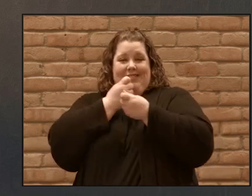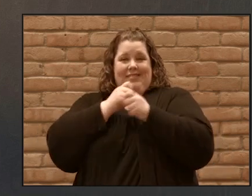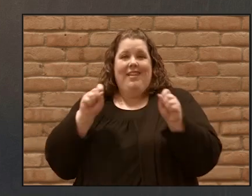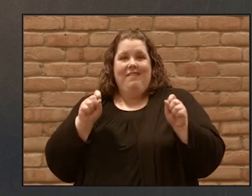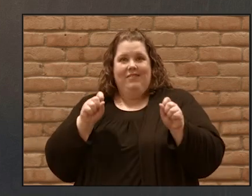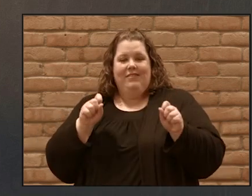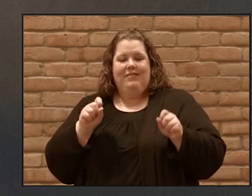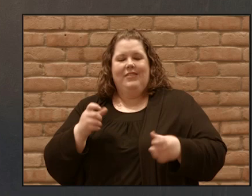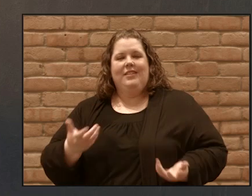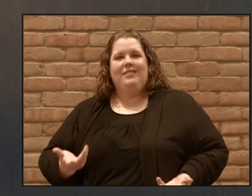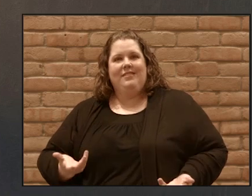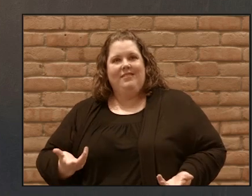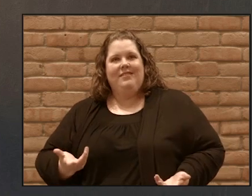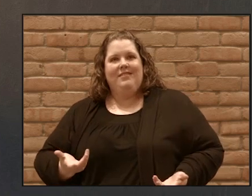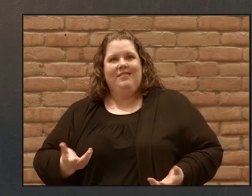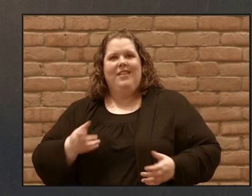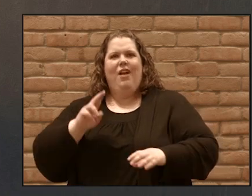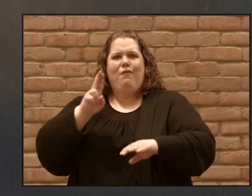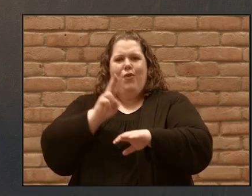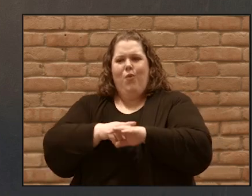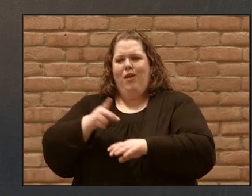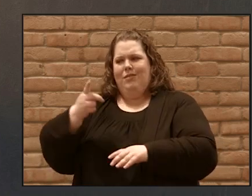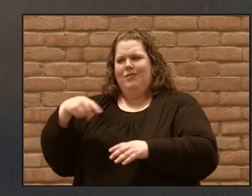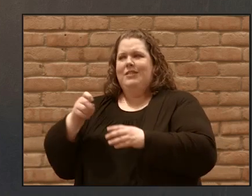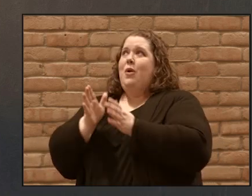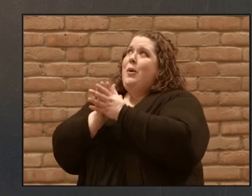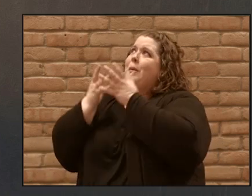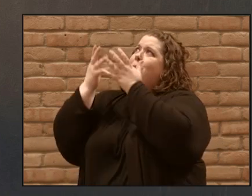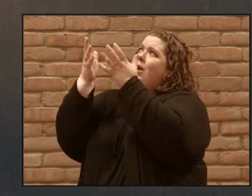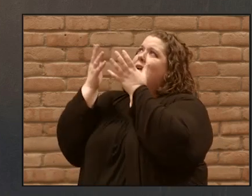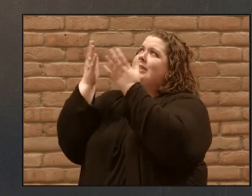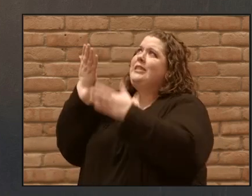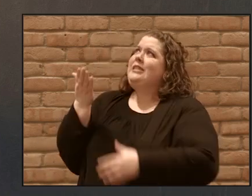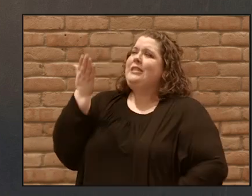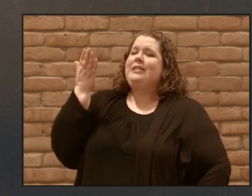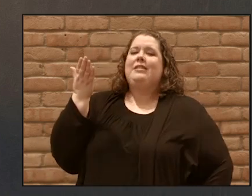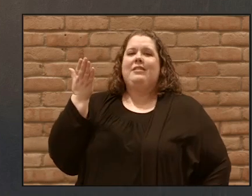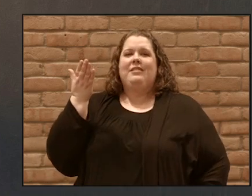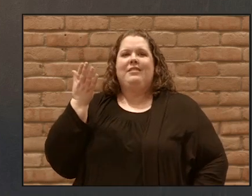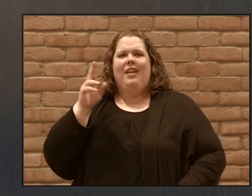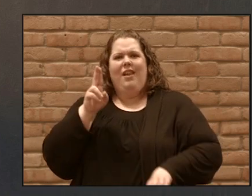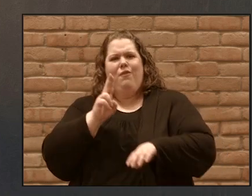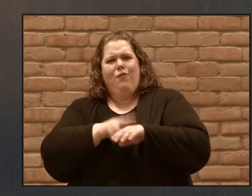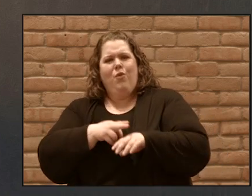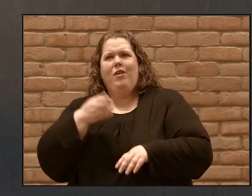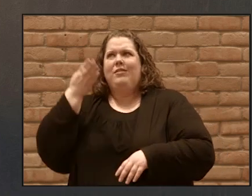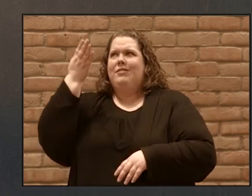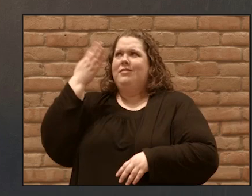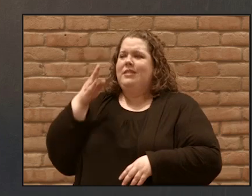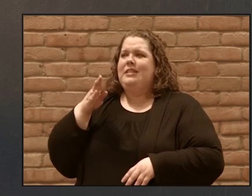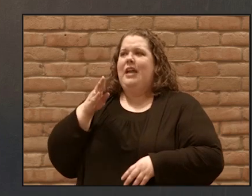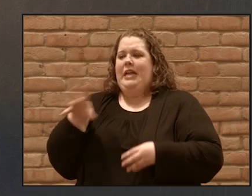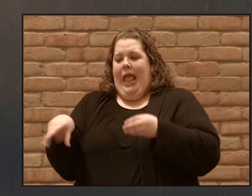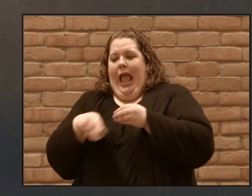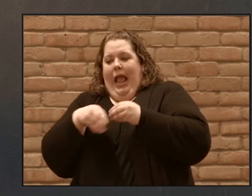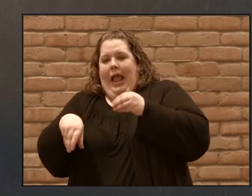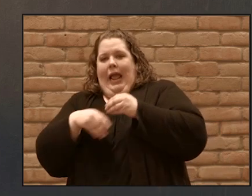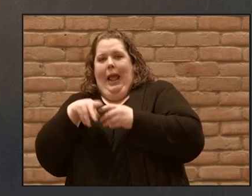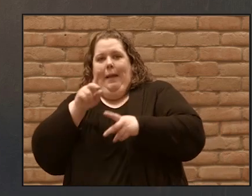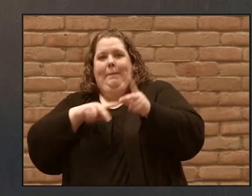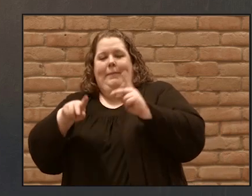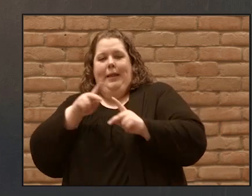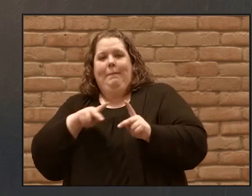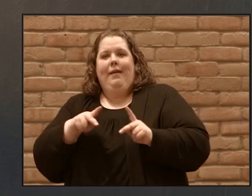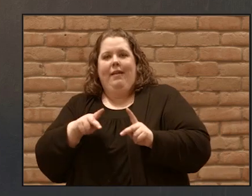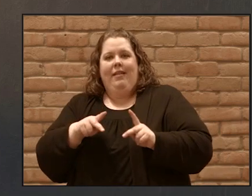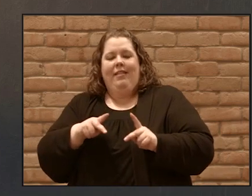they were praising God and of course he was adding to their number daily those who were being